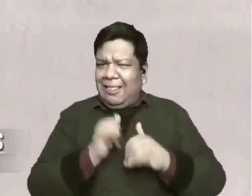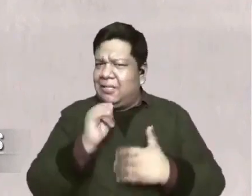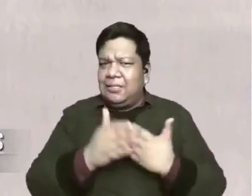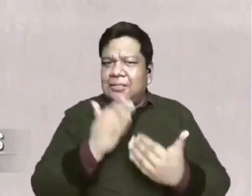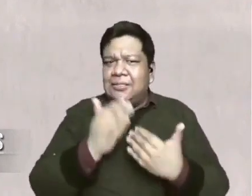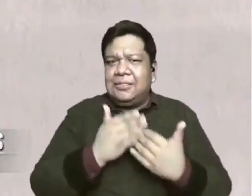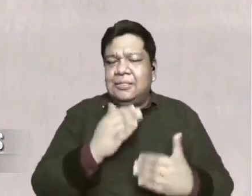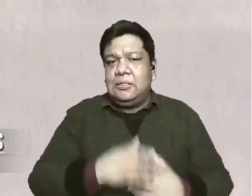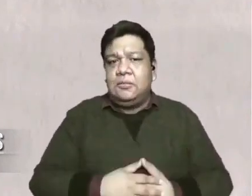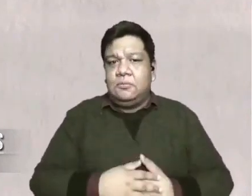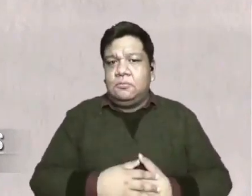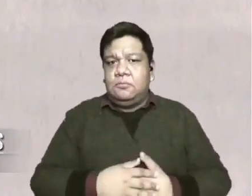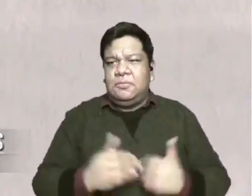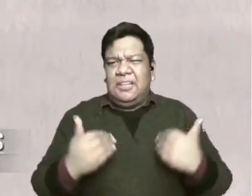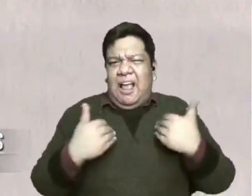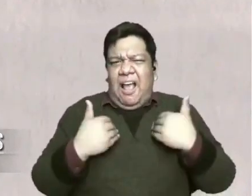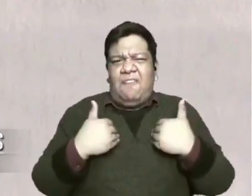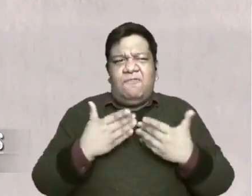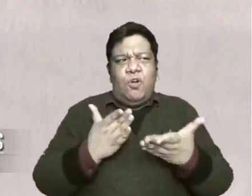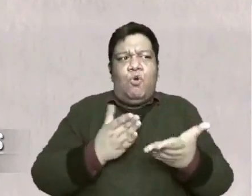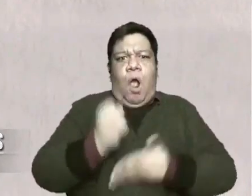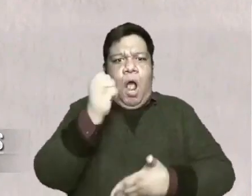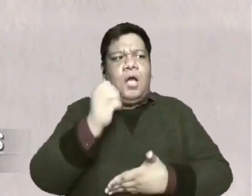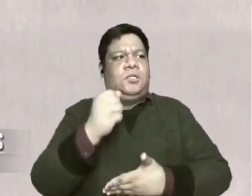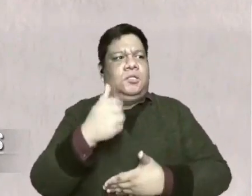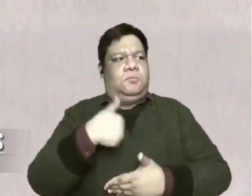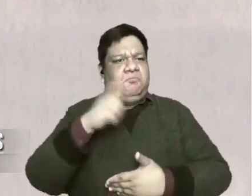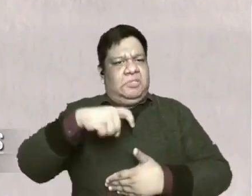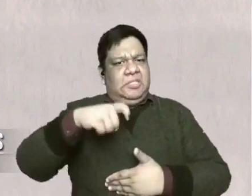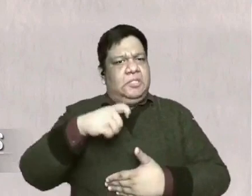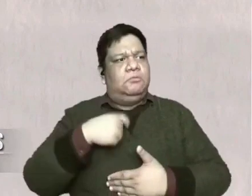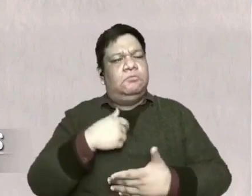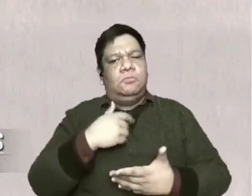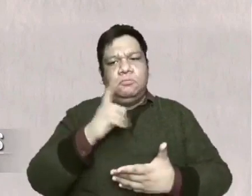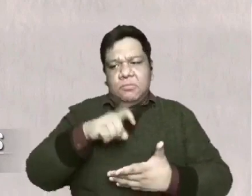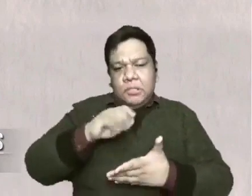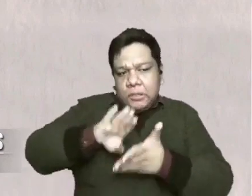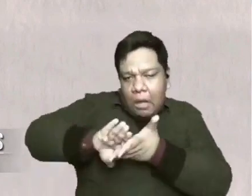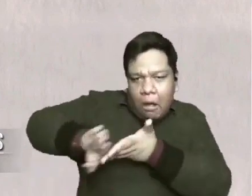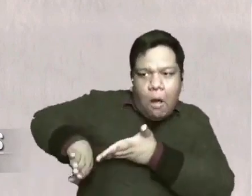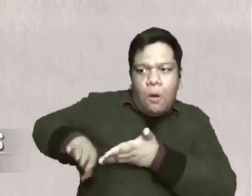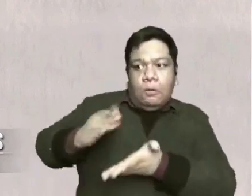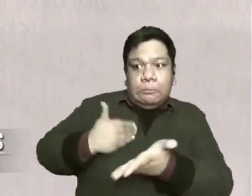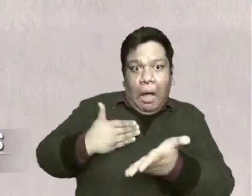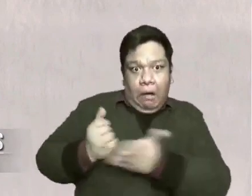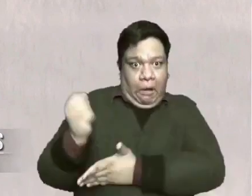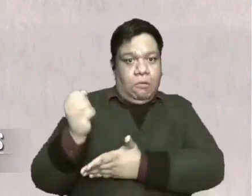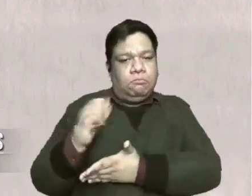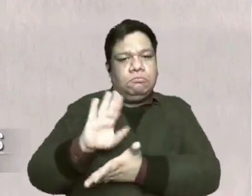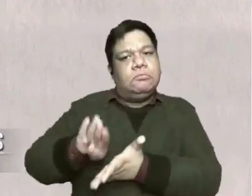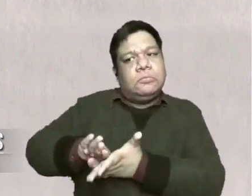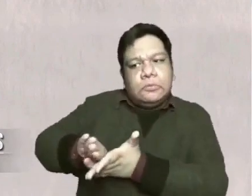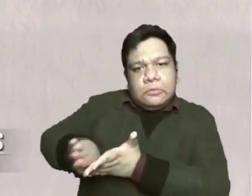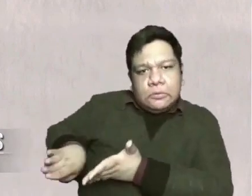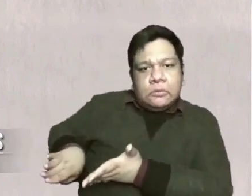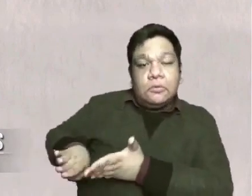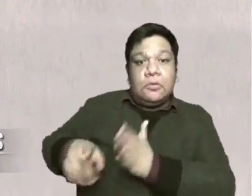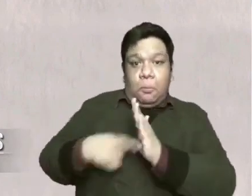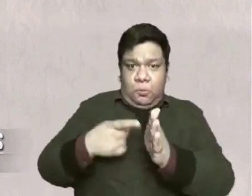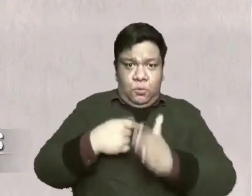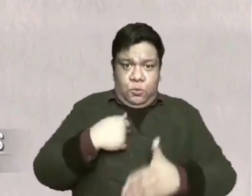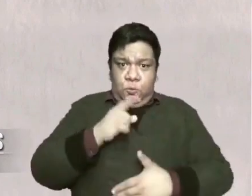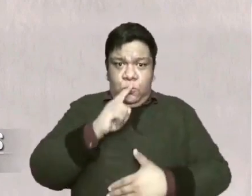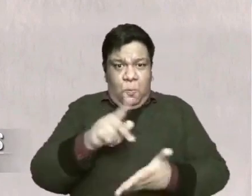ibang tao there are rights and privileges you sometimes need to give up and sometimes kahit na